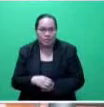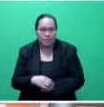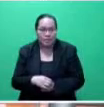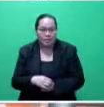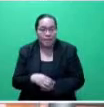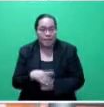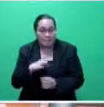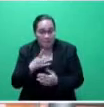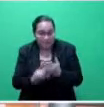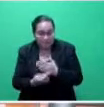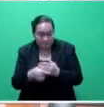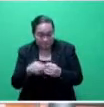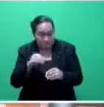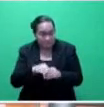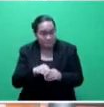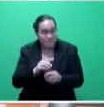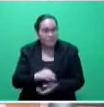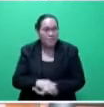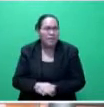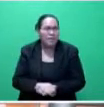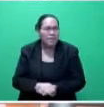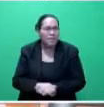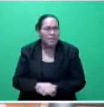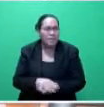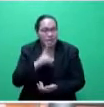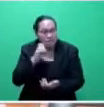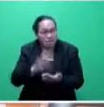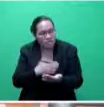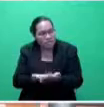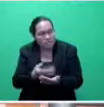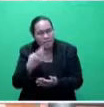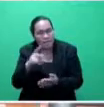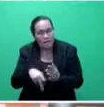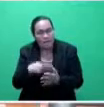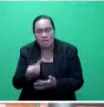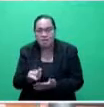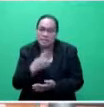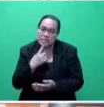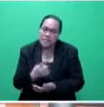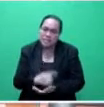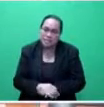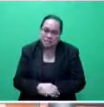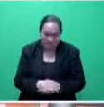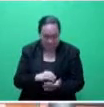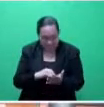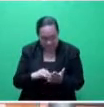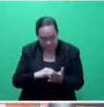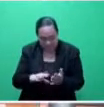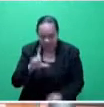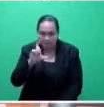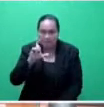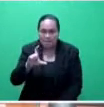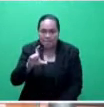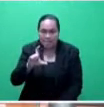after Masati inserting Baba Rabah. Then if you turn the page, it says, under C, it says,